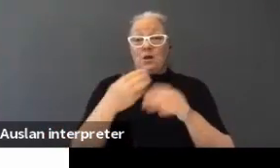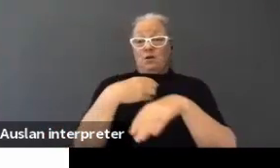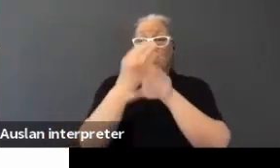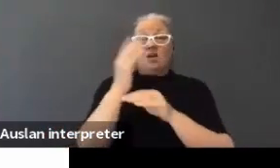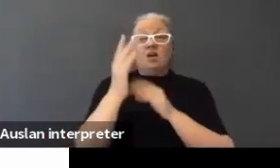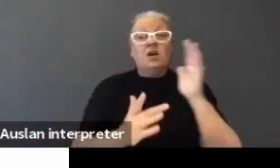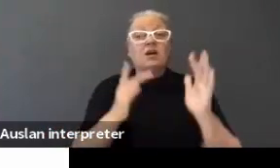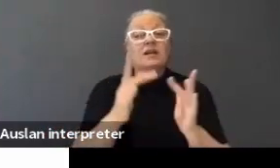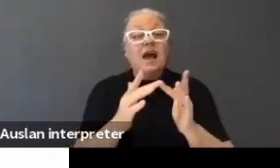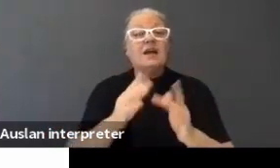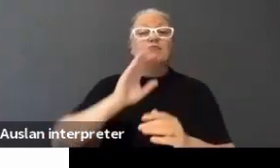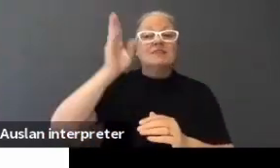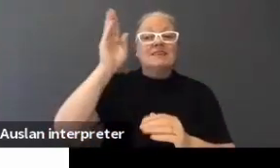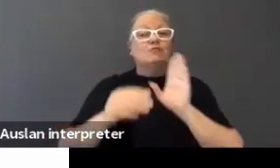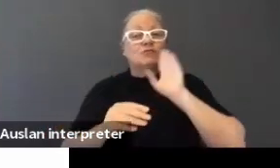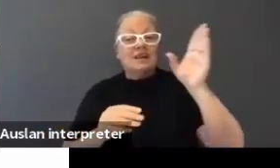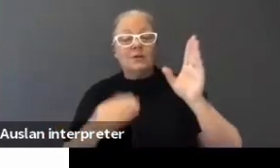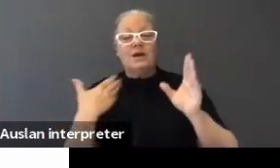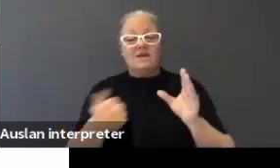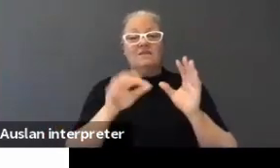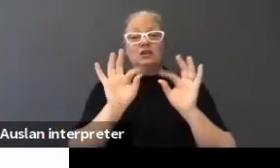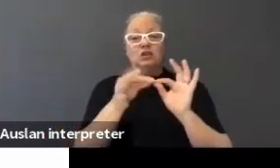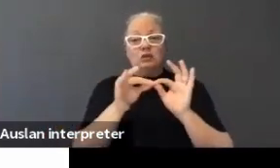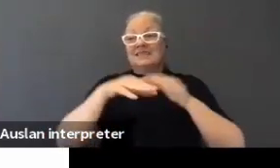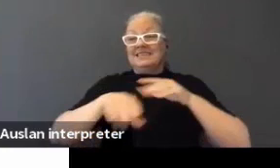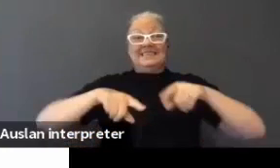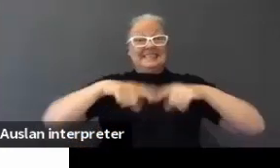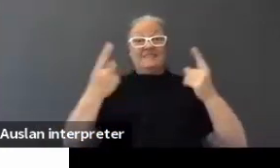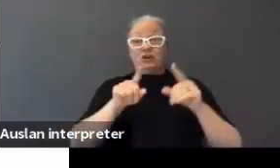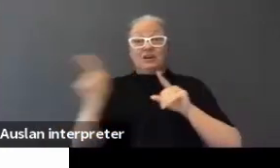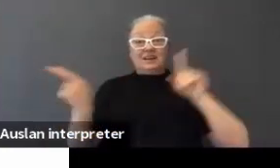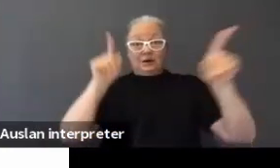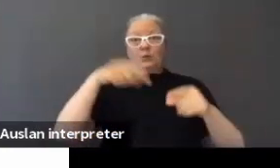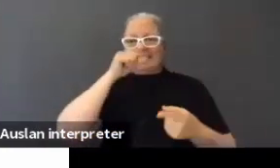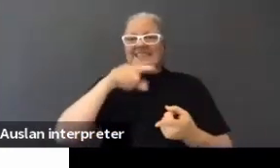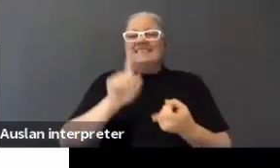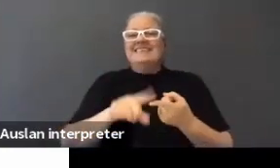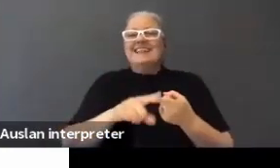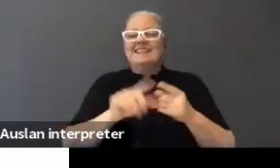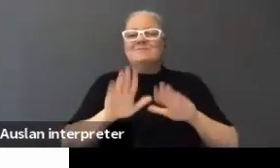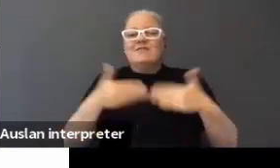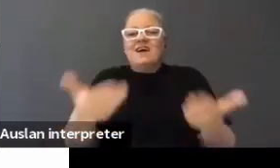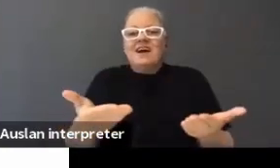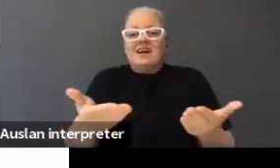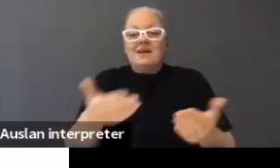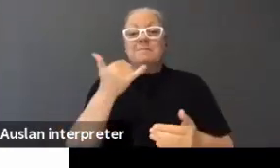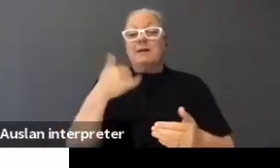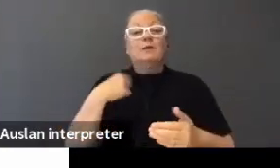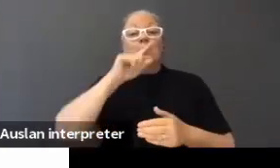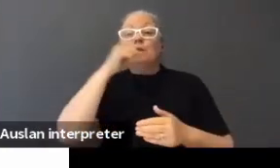and interpreters in different locations, but we can still do that. perhaps something that we couldn't do